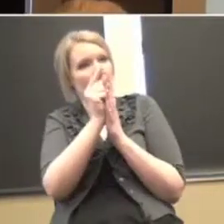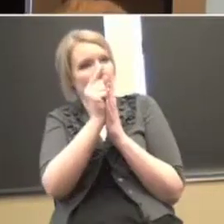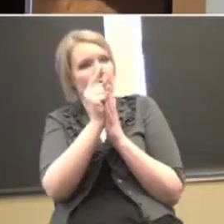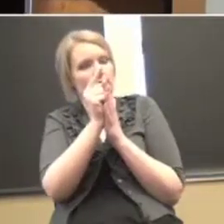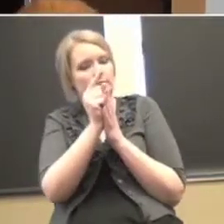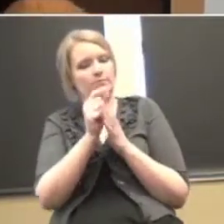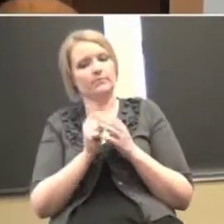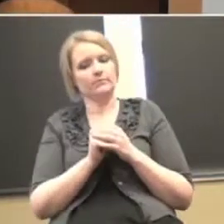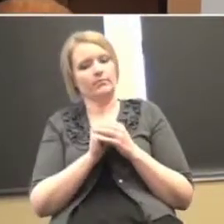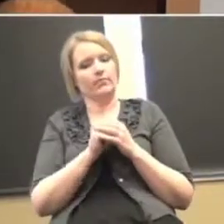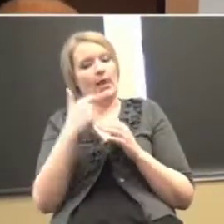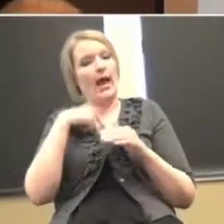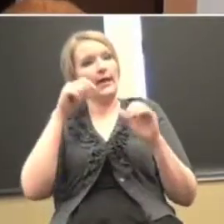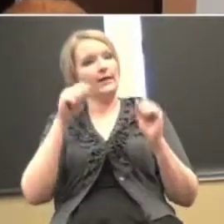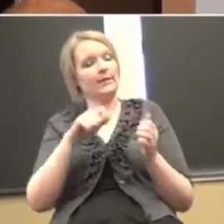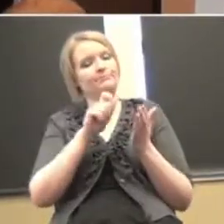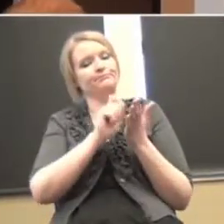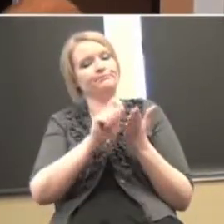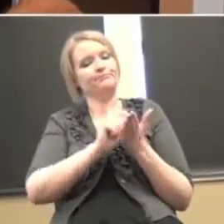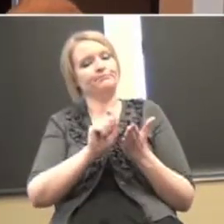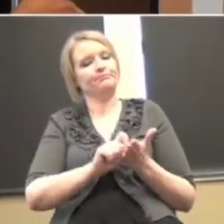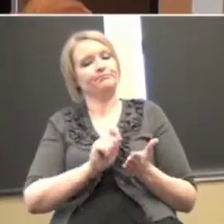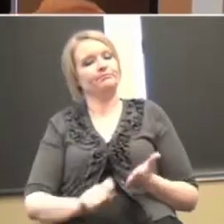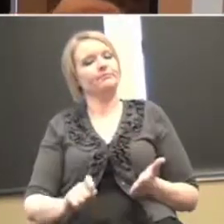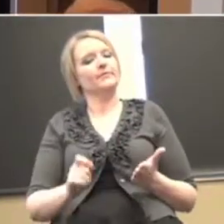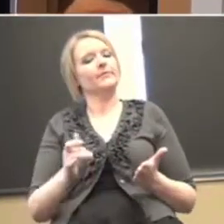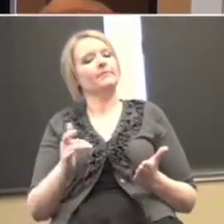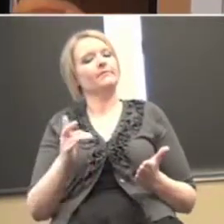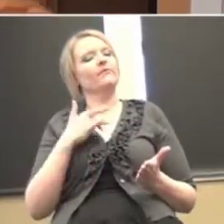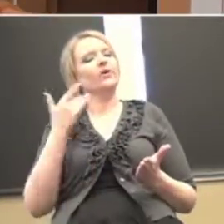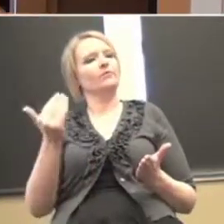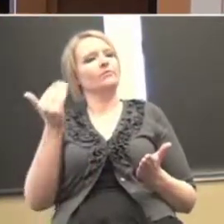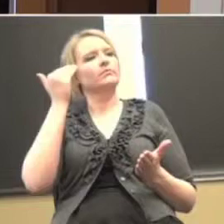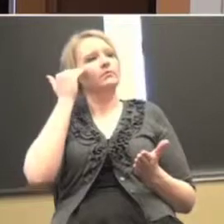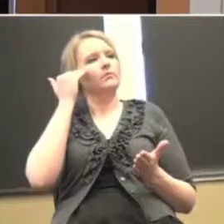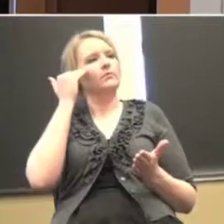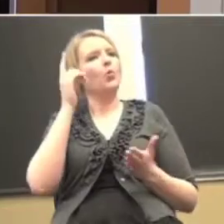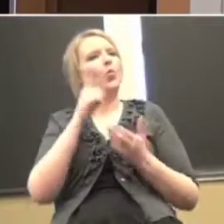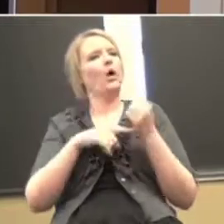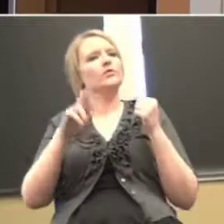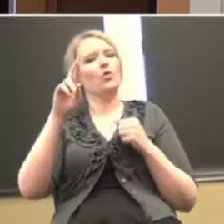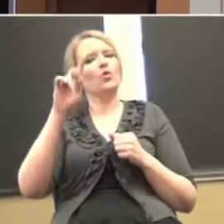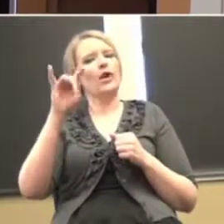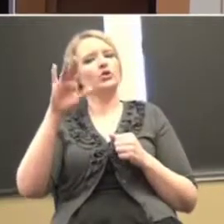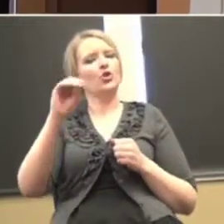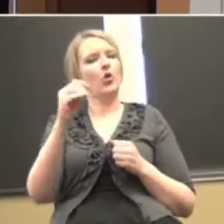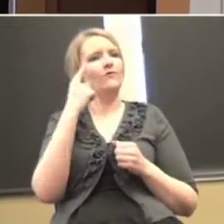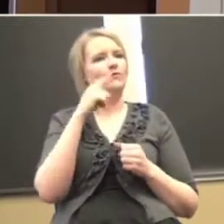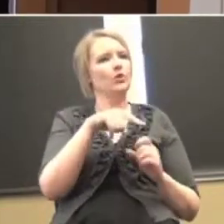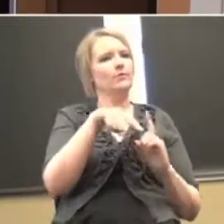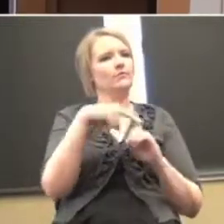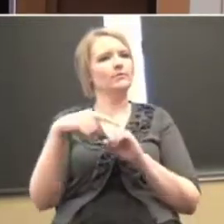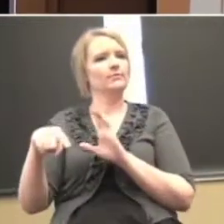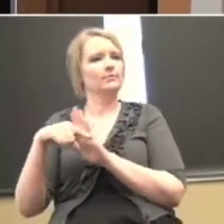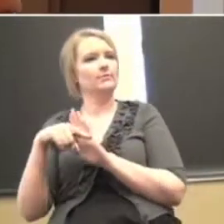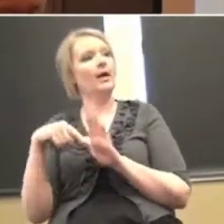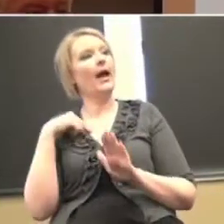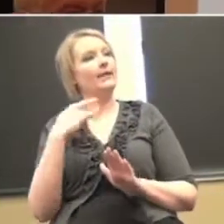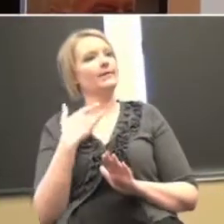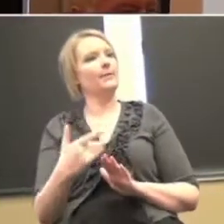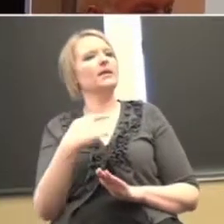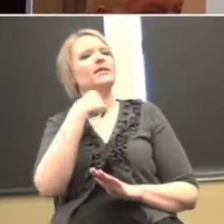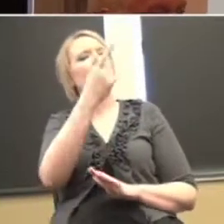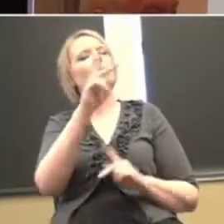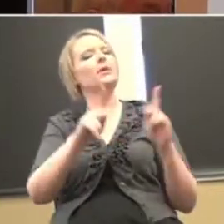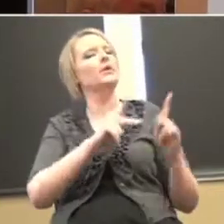situation and take data on this and have a sense of what's the ratio of praise to reprimand. In fact, I generally tell people don't even